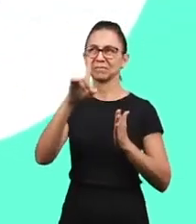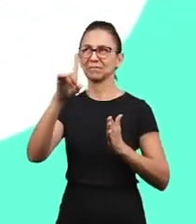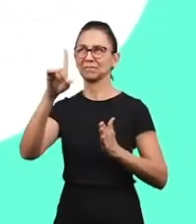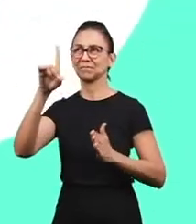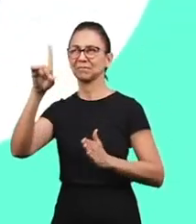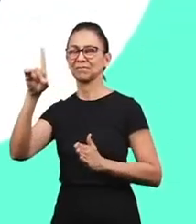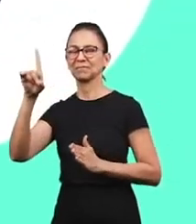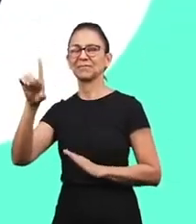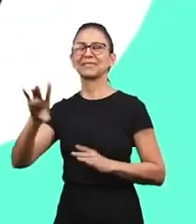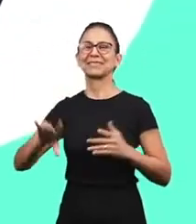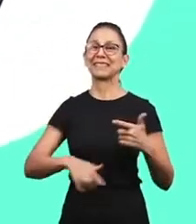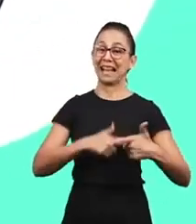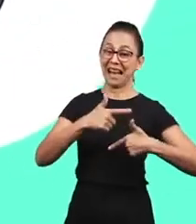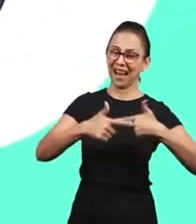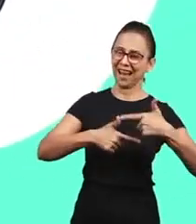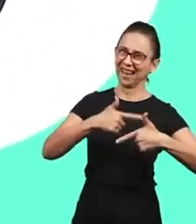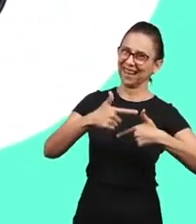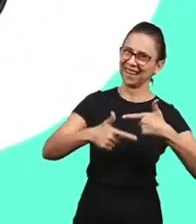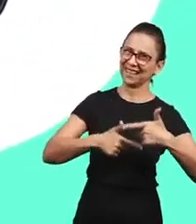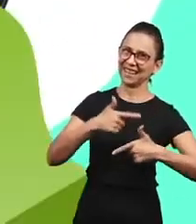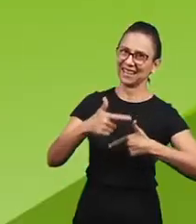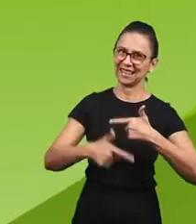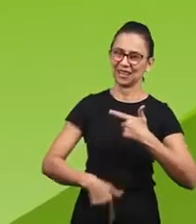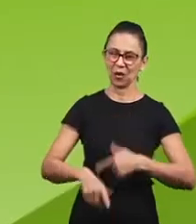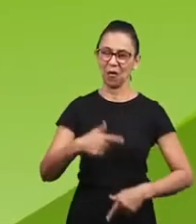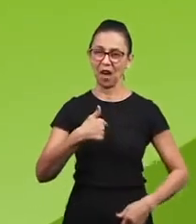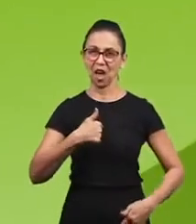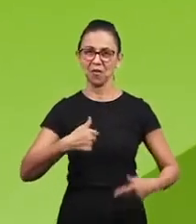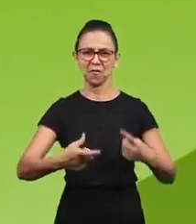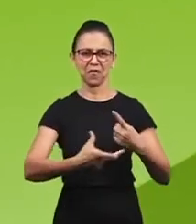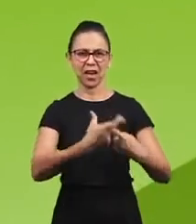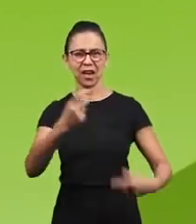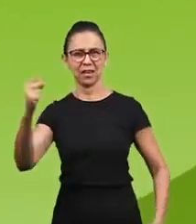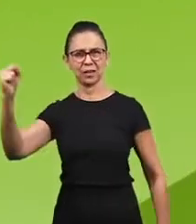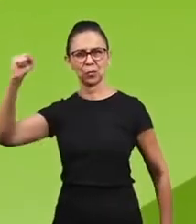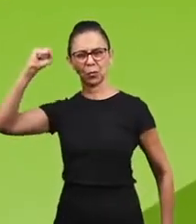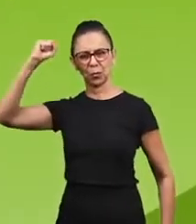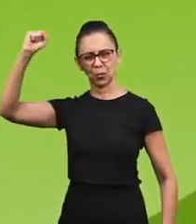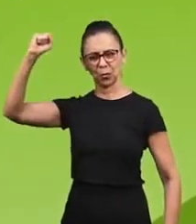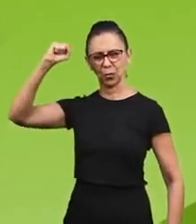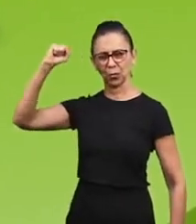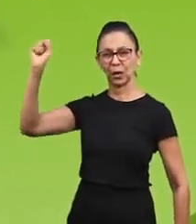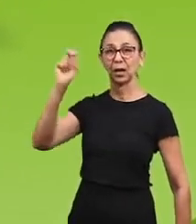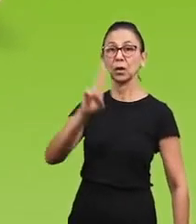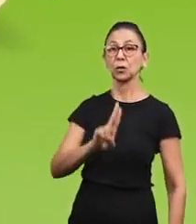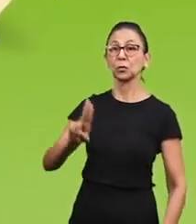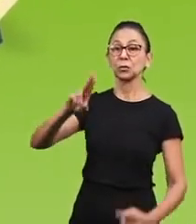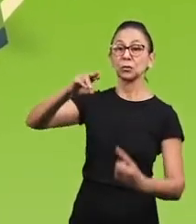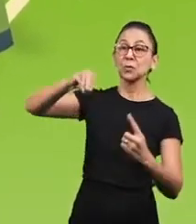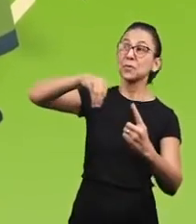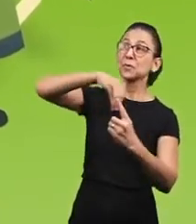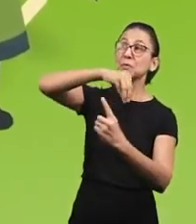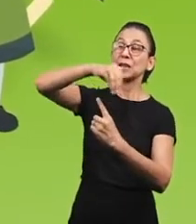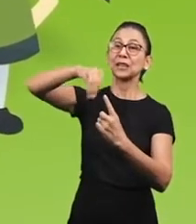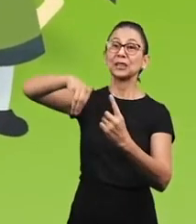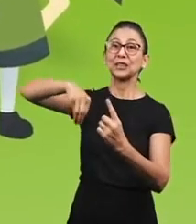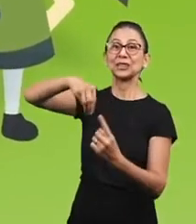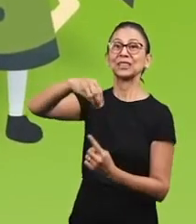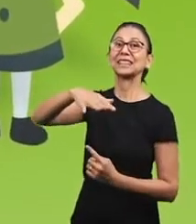in the battles I am victorious because I use the spiritual weapons